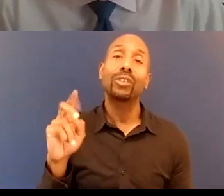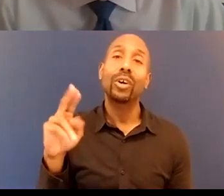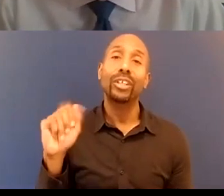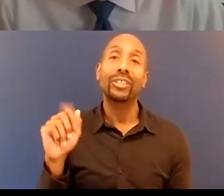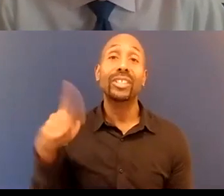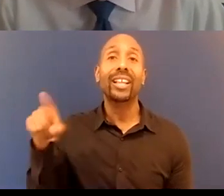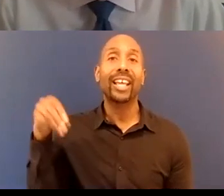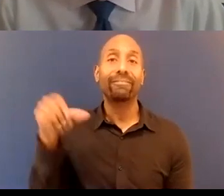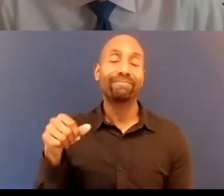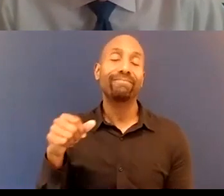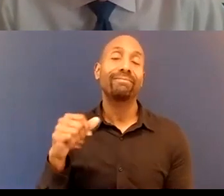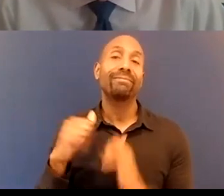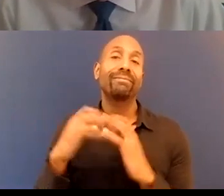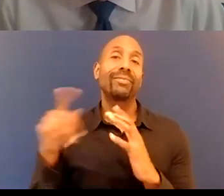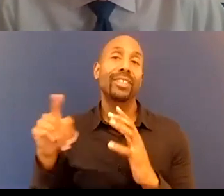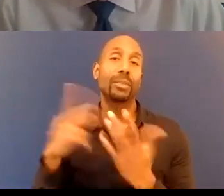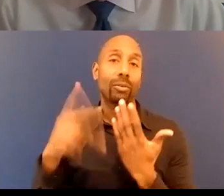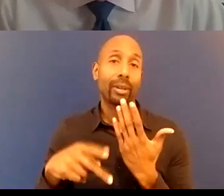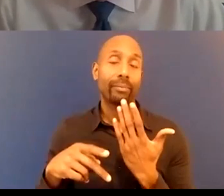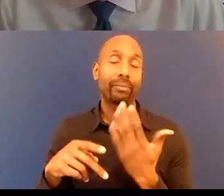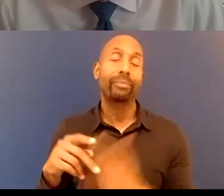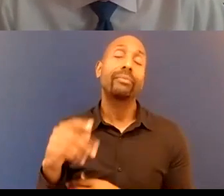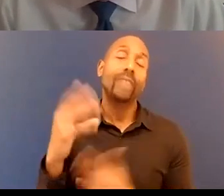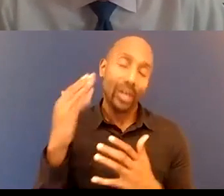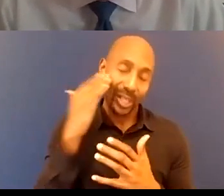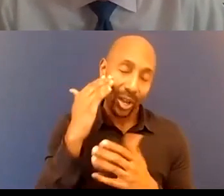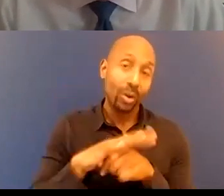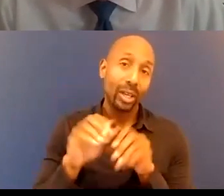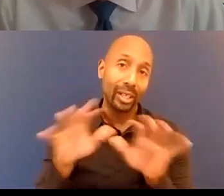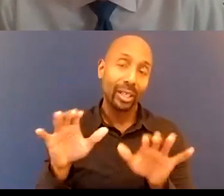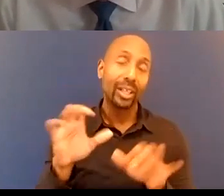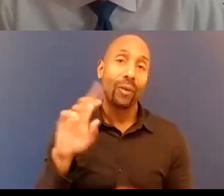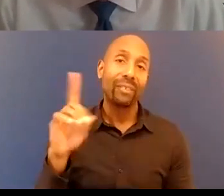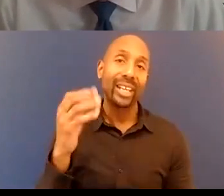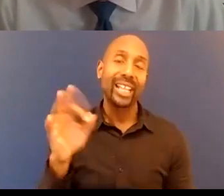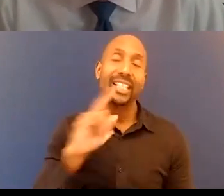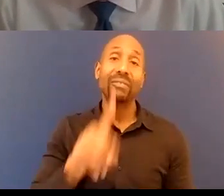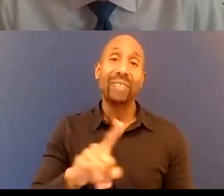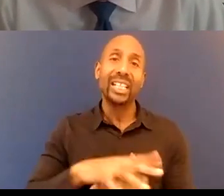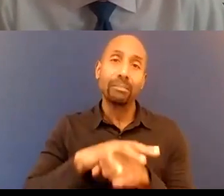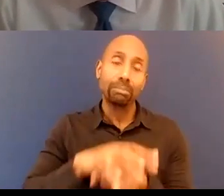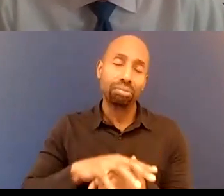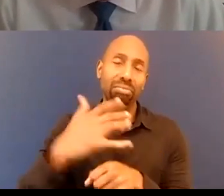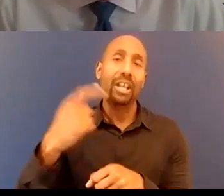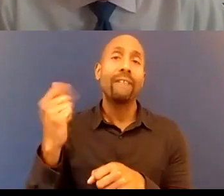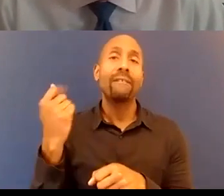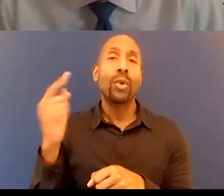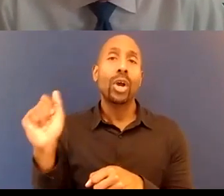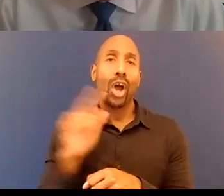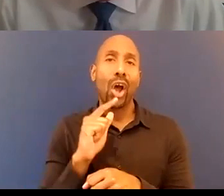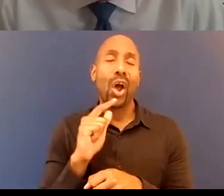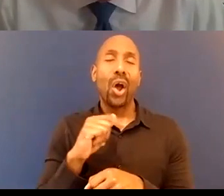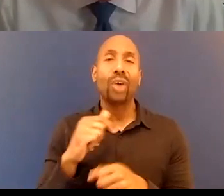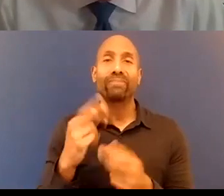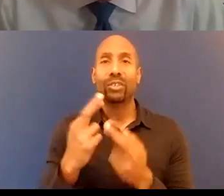a significant strain on everyone's financial resources and the national law enforcement museum is no exception this